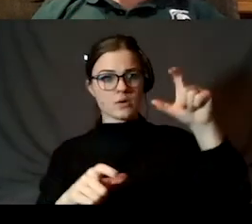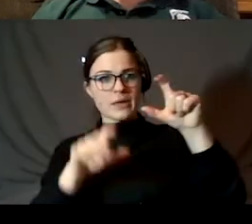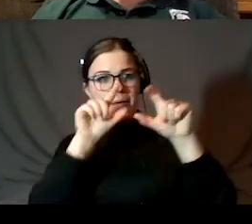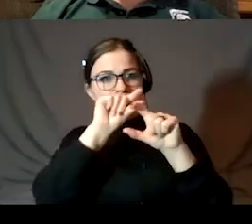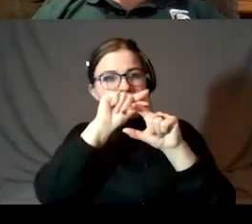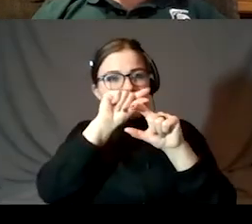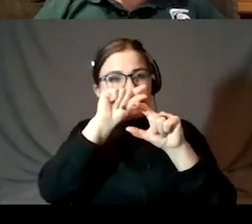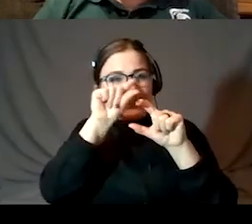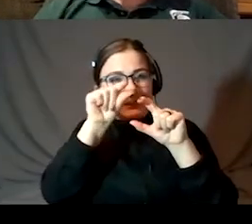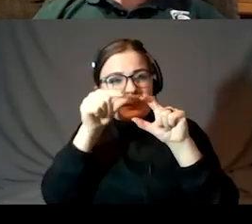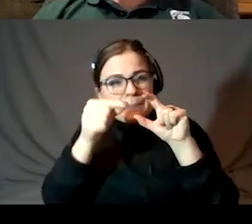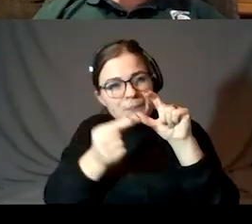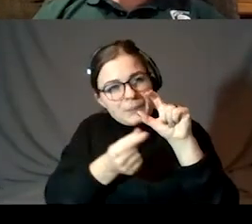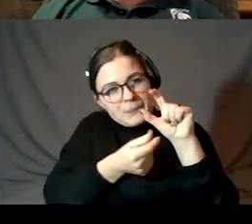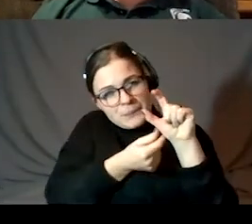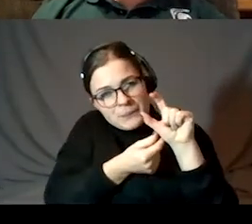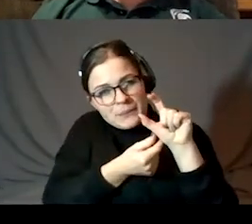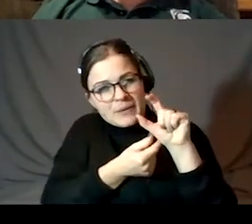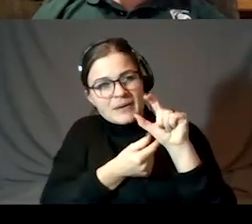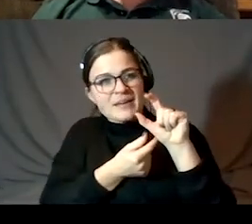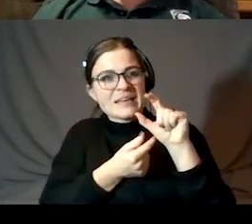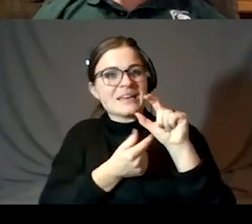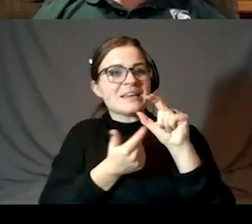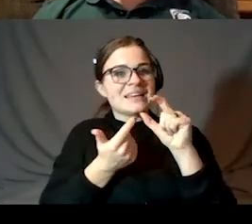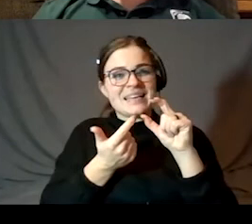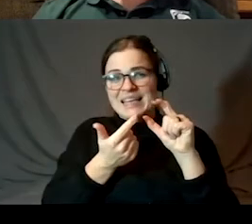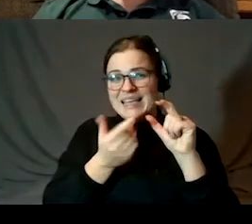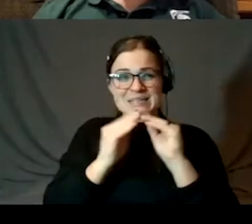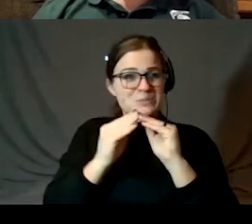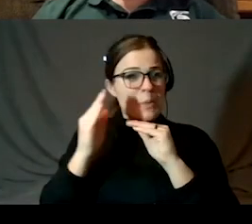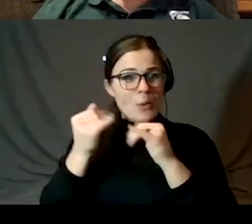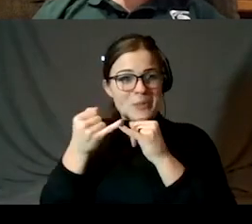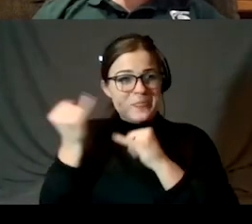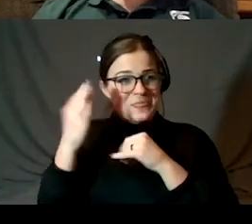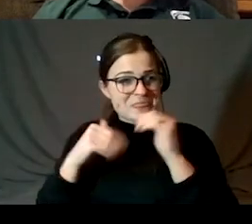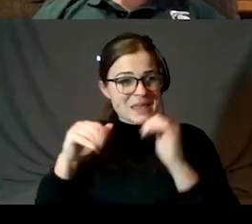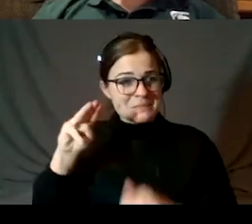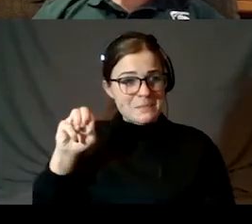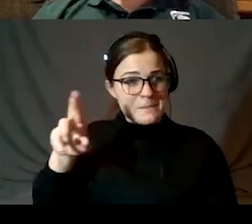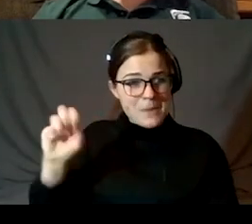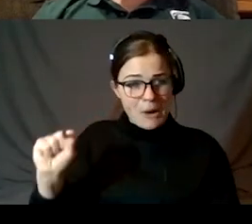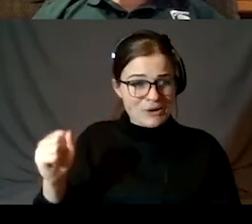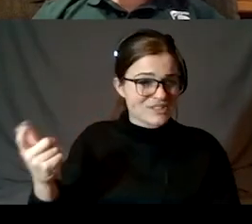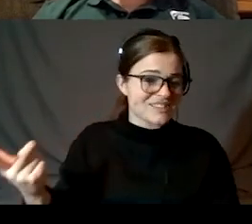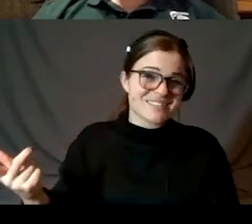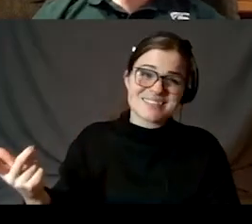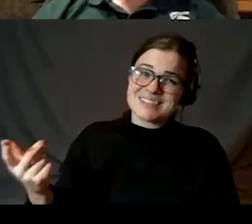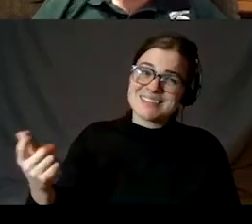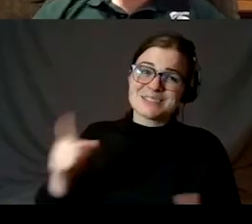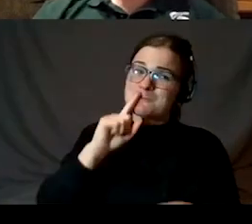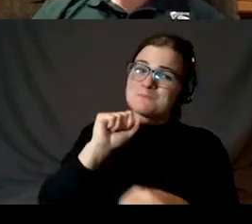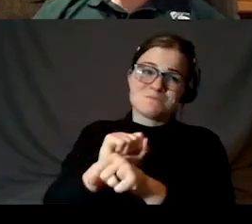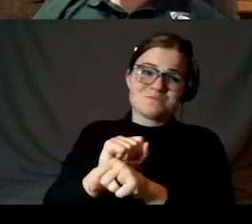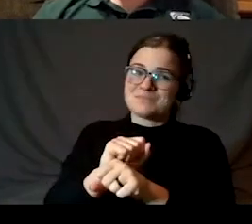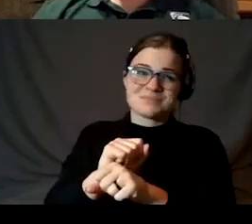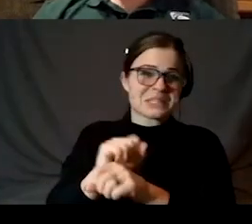thinner than the almost useless atmosphere that Mars has. So there is, it's safe to say, for all practical purposes,